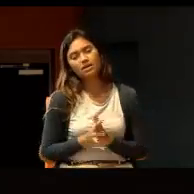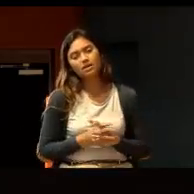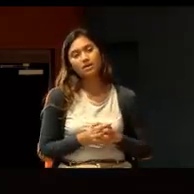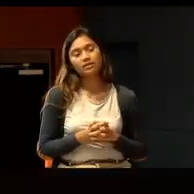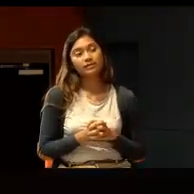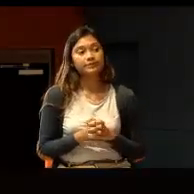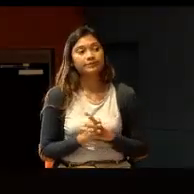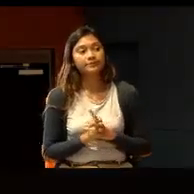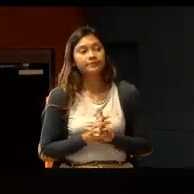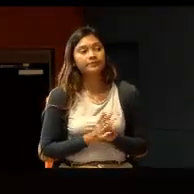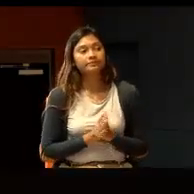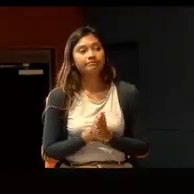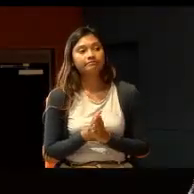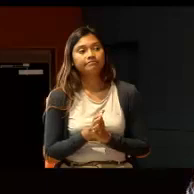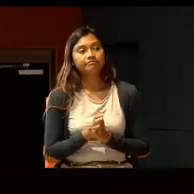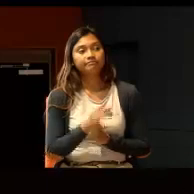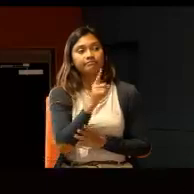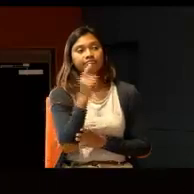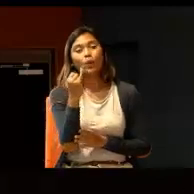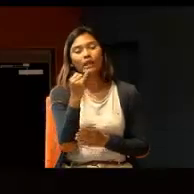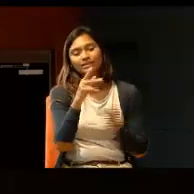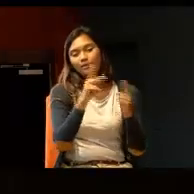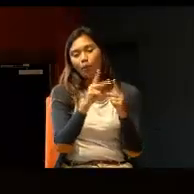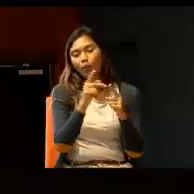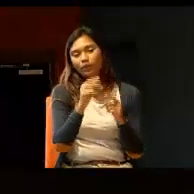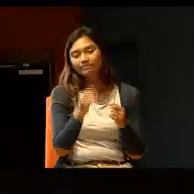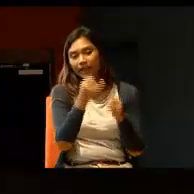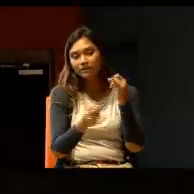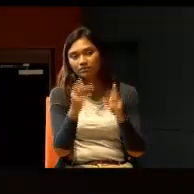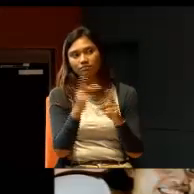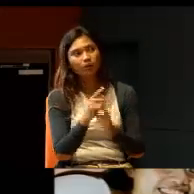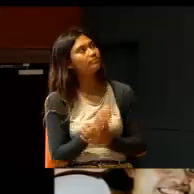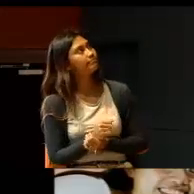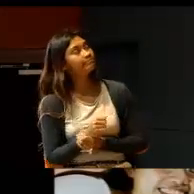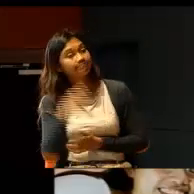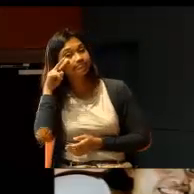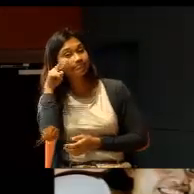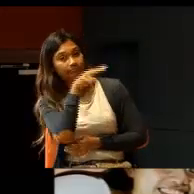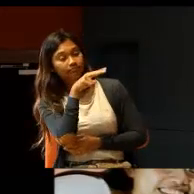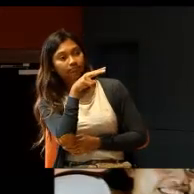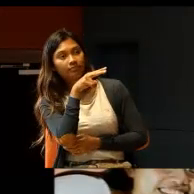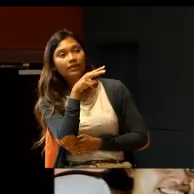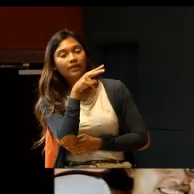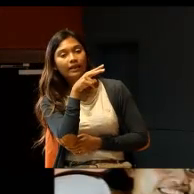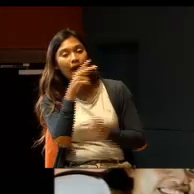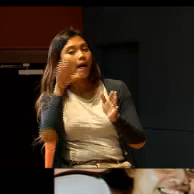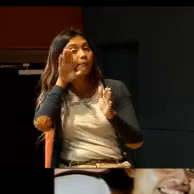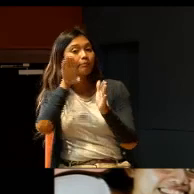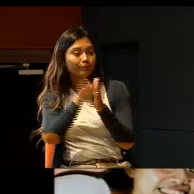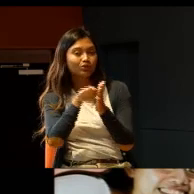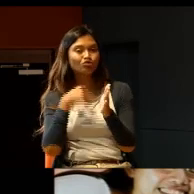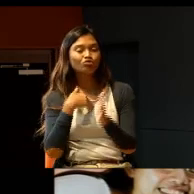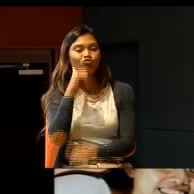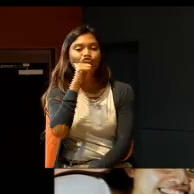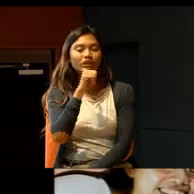So, one last point. Talk about inspiring. You see the lady in pink and